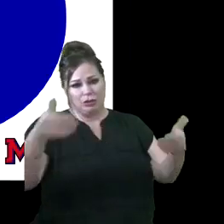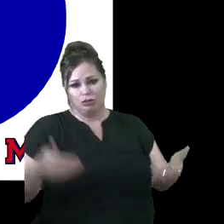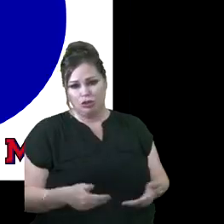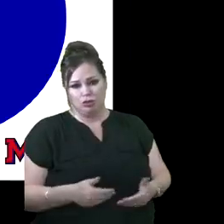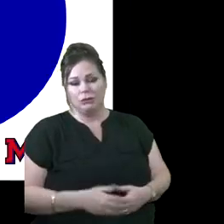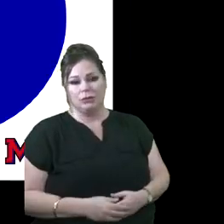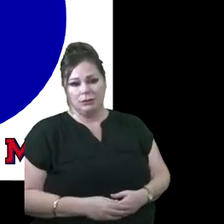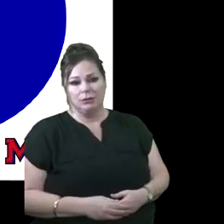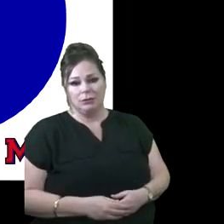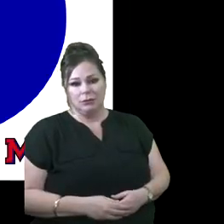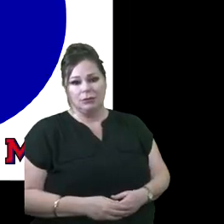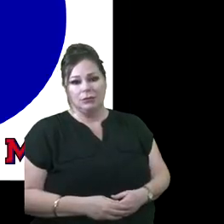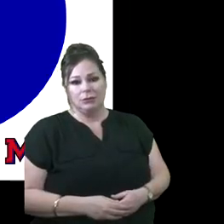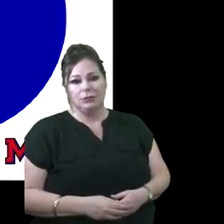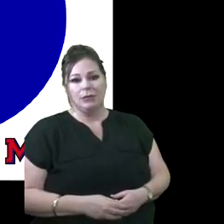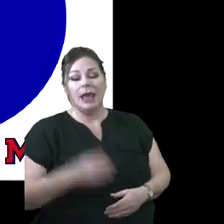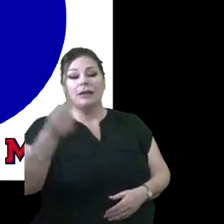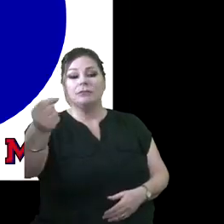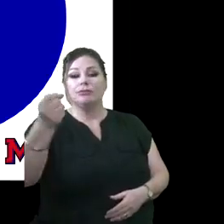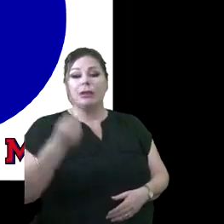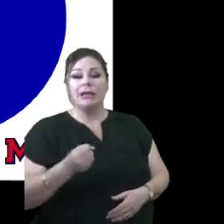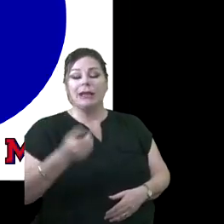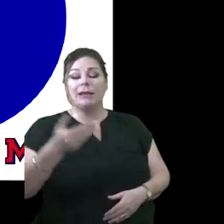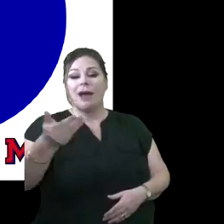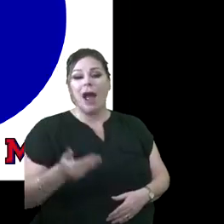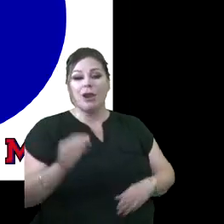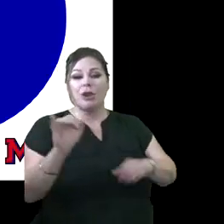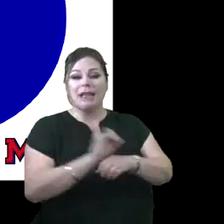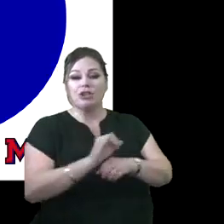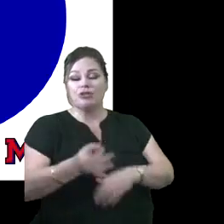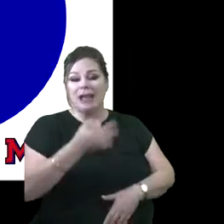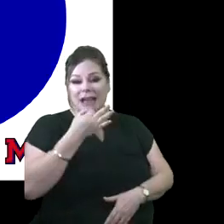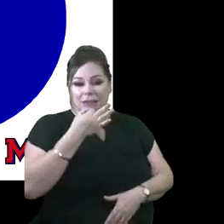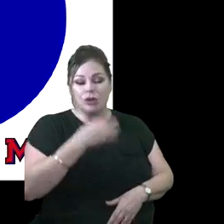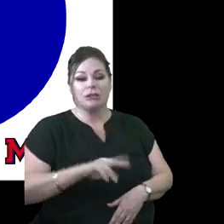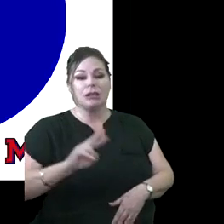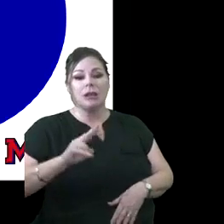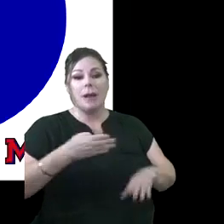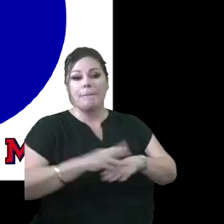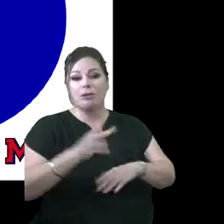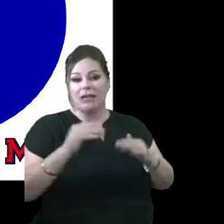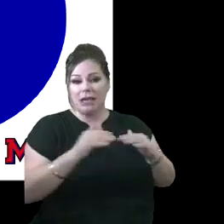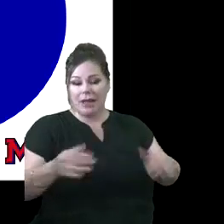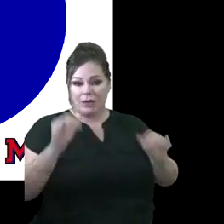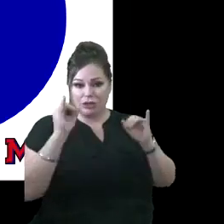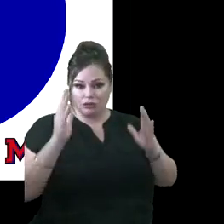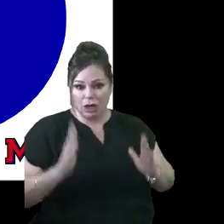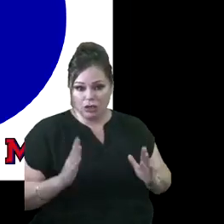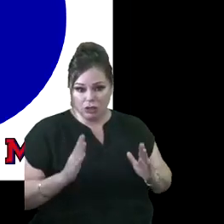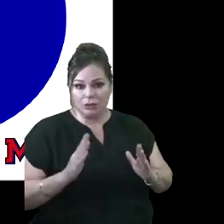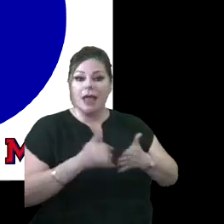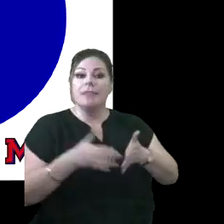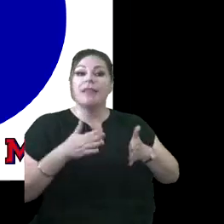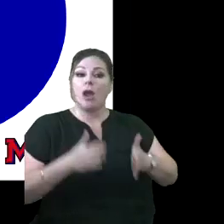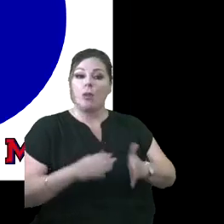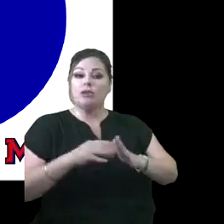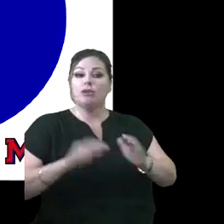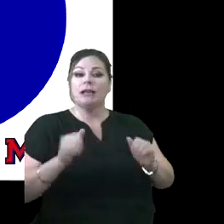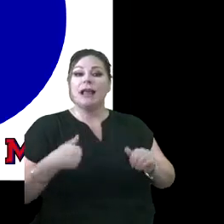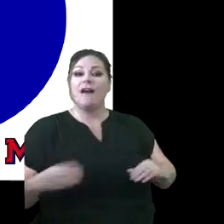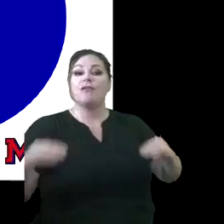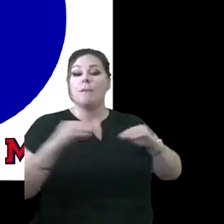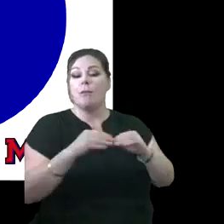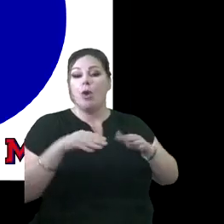and hire industry experts, post secondary instructors to begin to give our students access to dual credit, dual